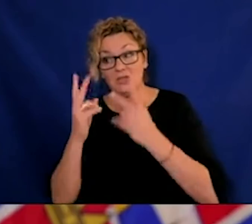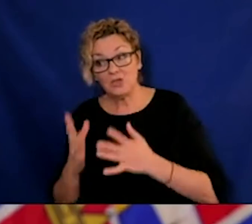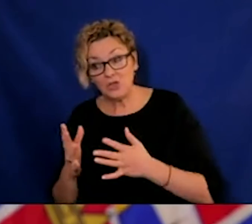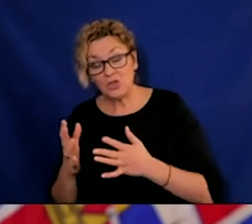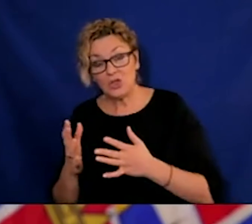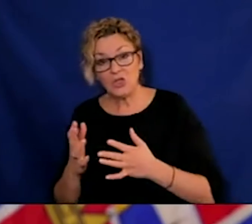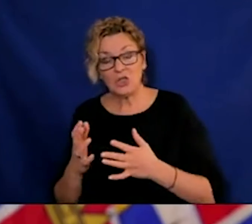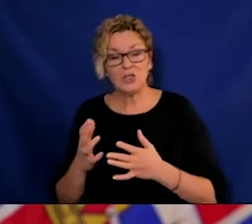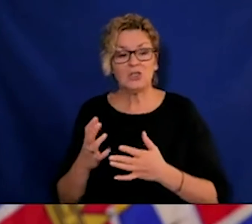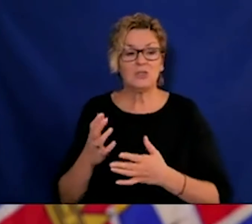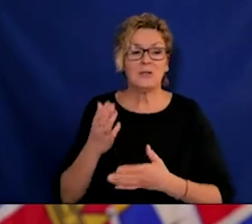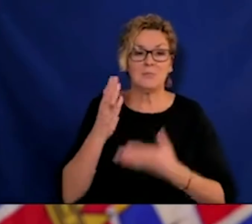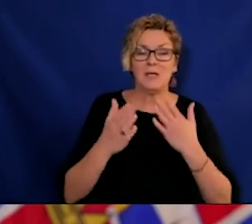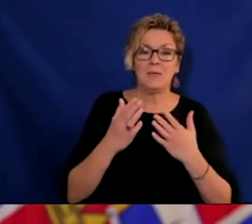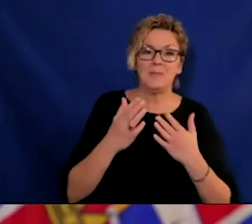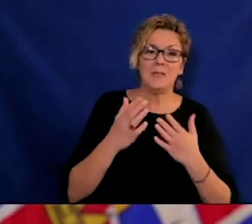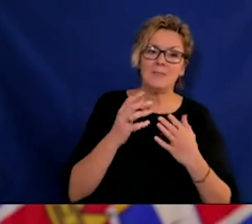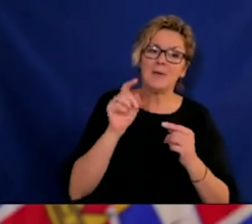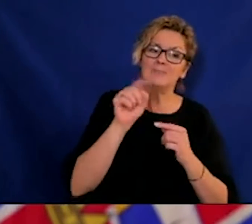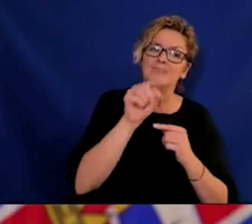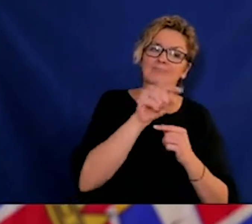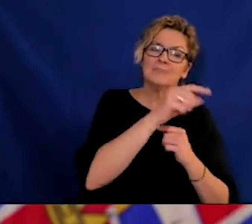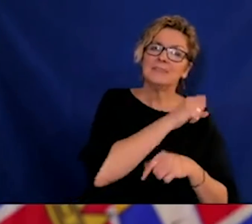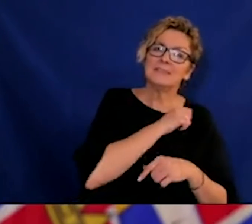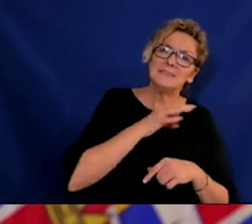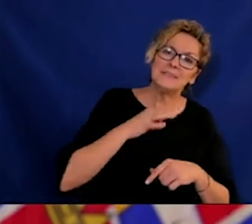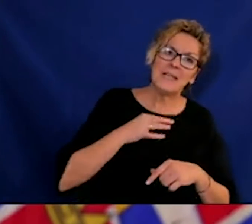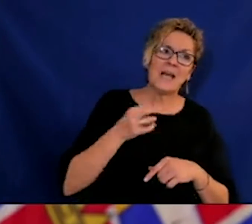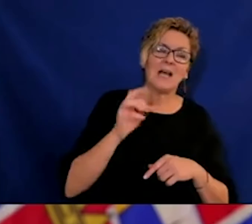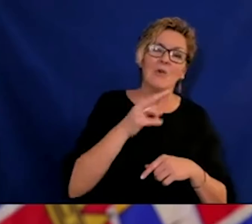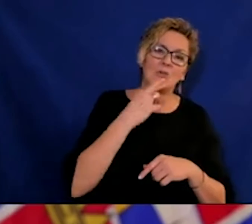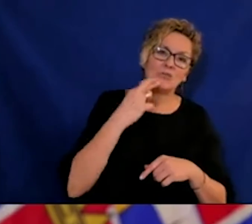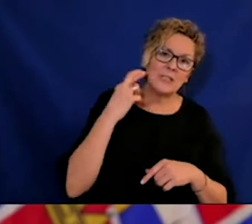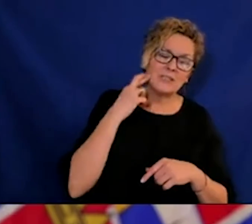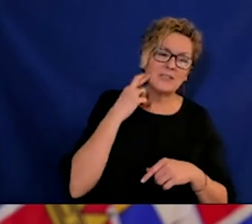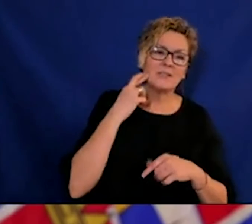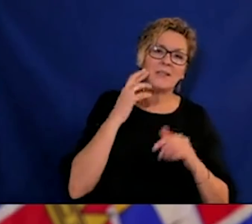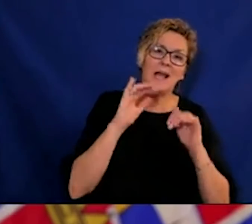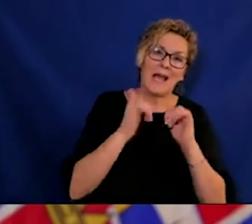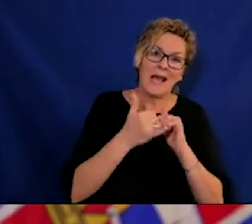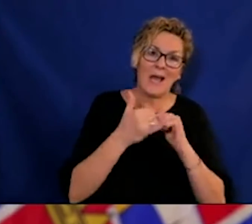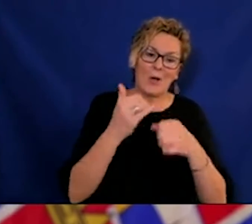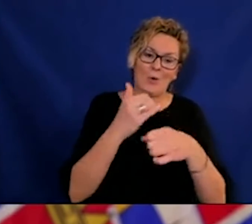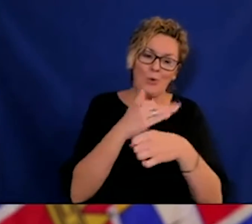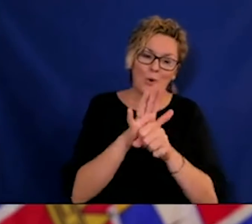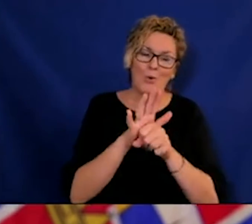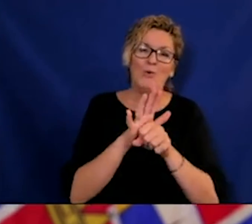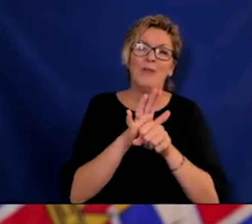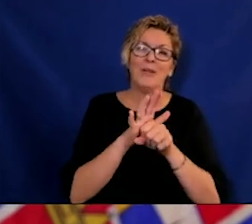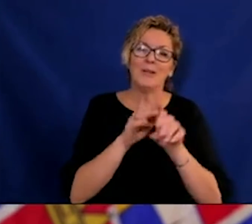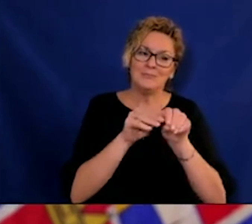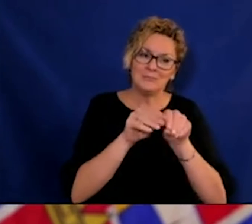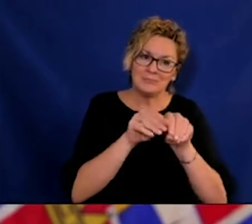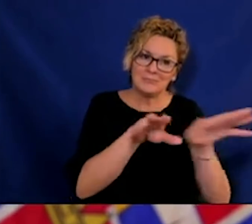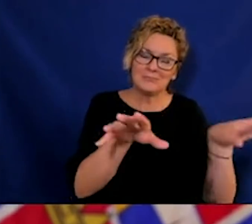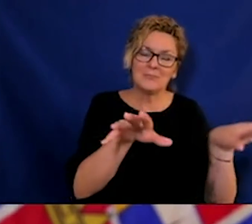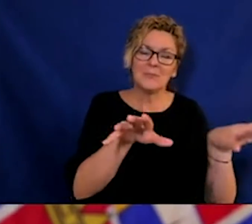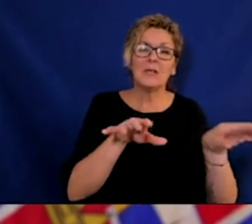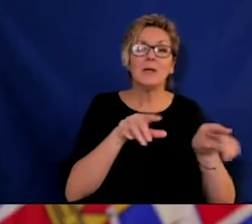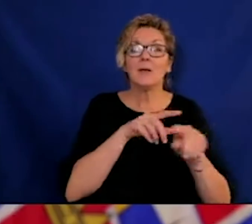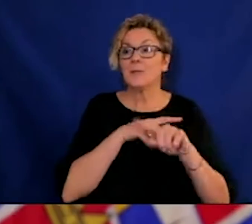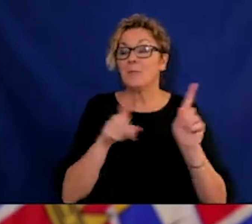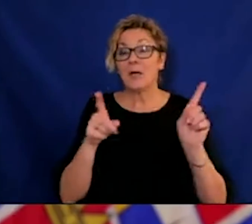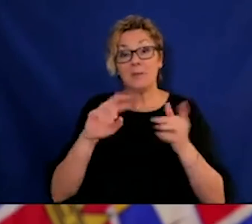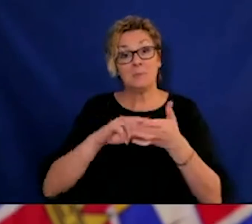So the fact that we have restricted visitation means that that makes it a much less likely way the virus can be introduced